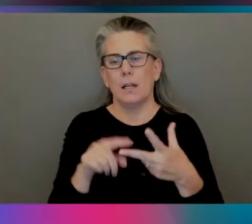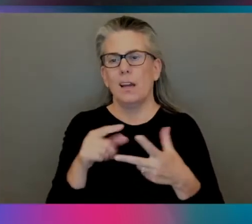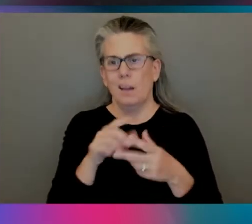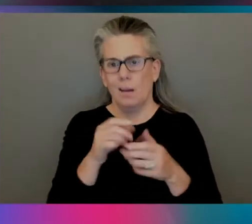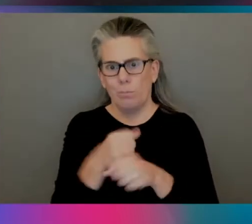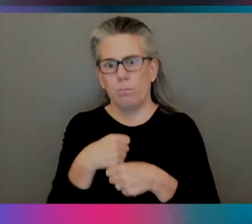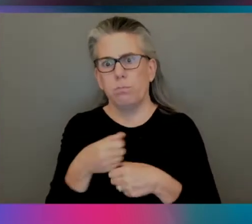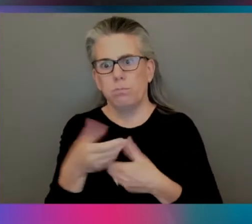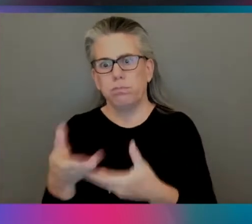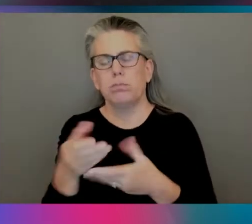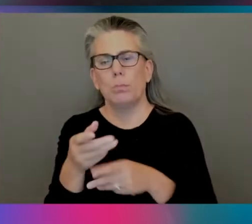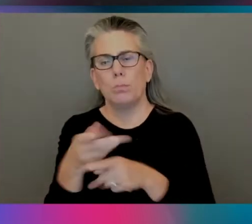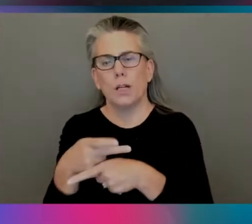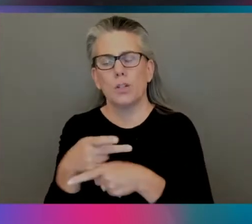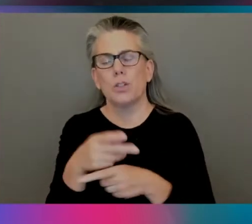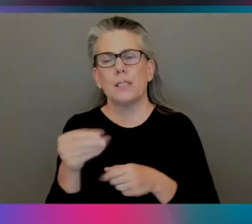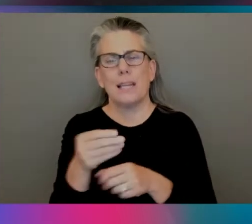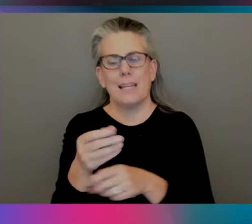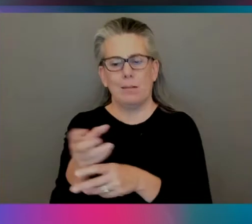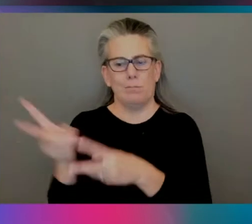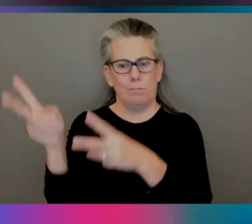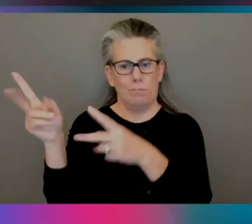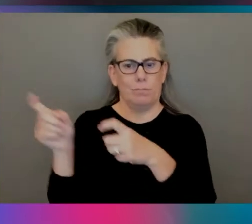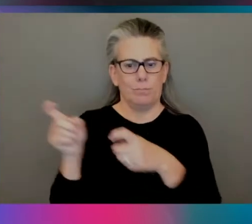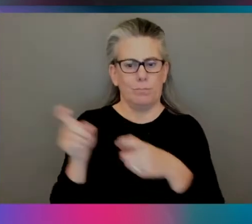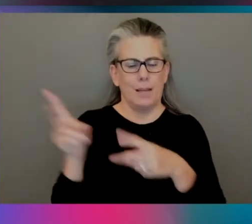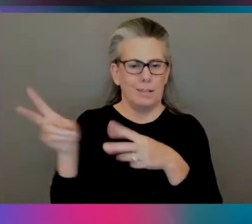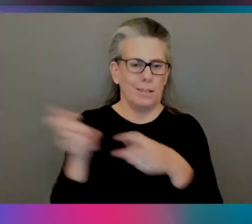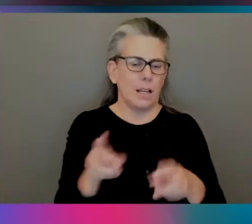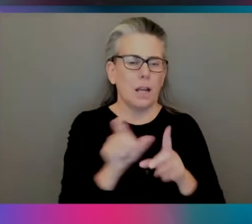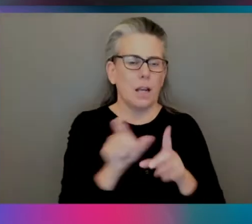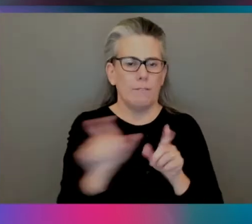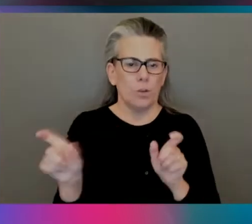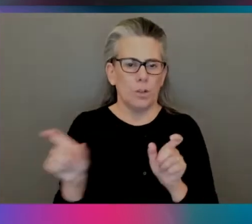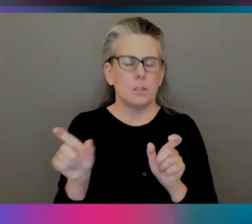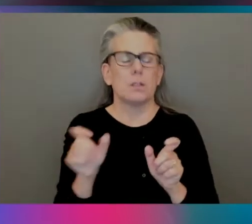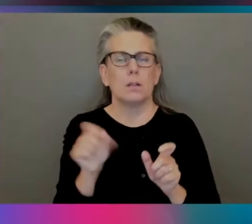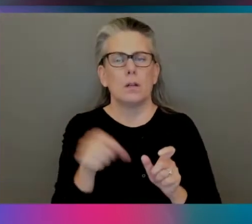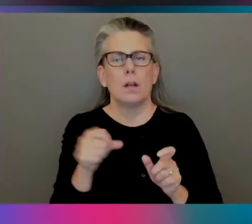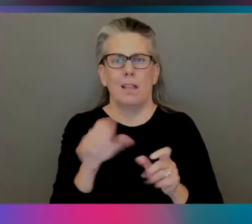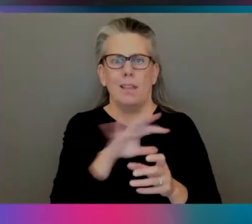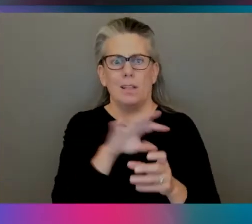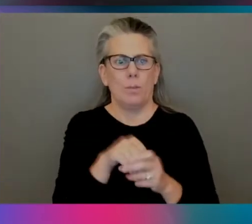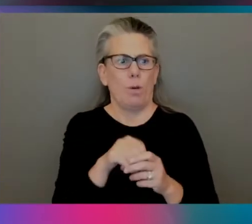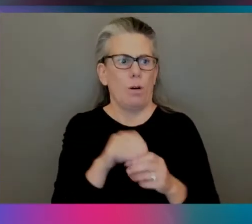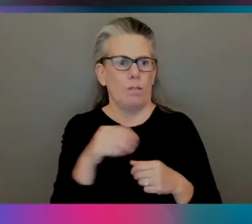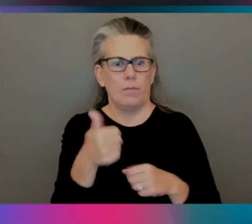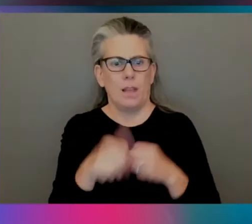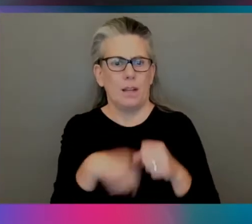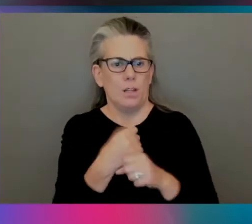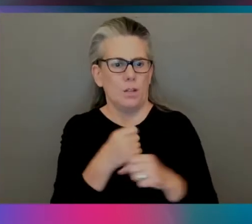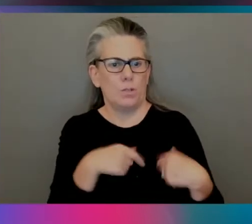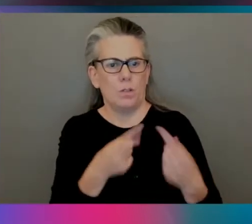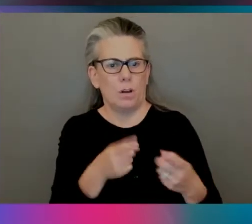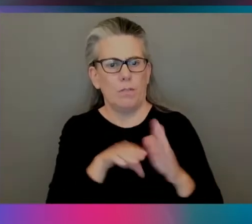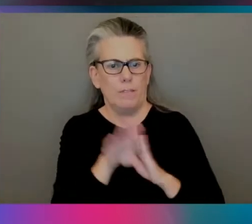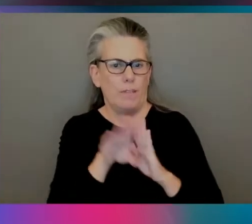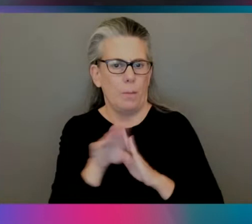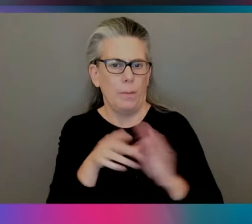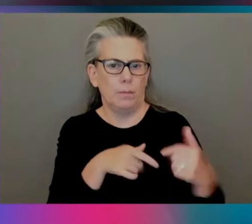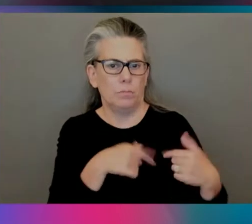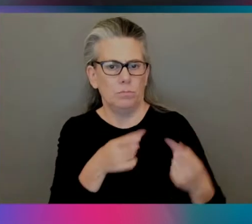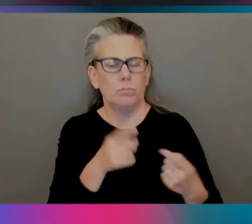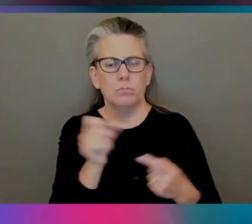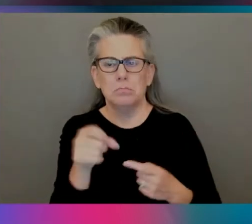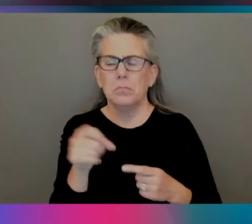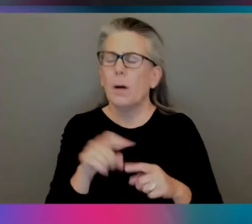inferences, benefits from the DevOps practices that have been around for the past 10 years or so now. What have